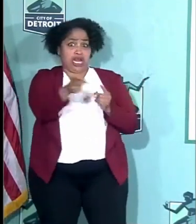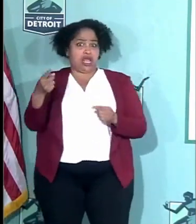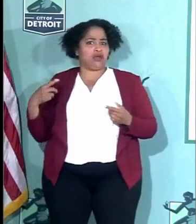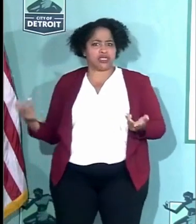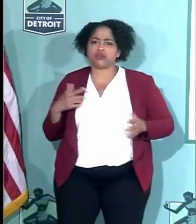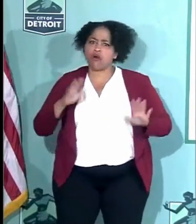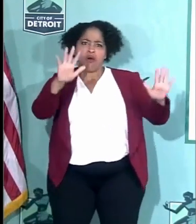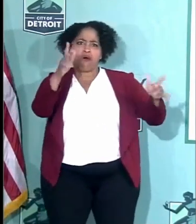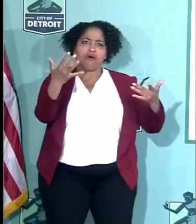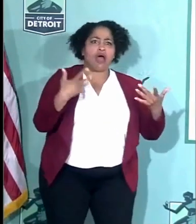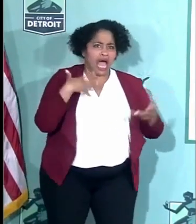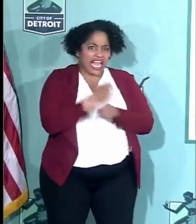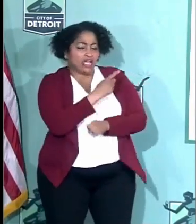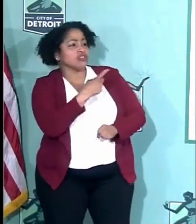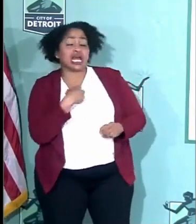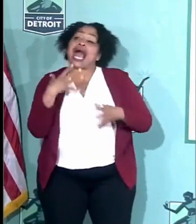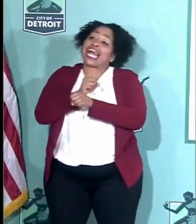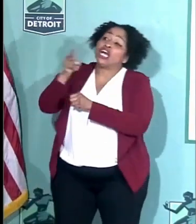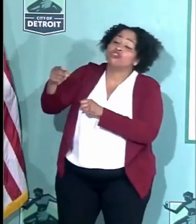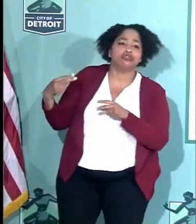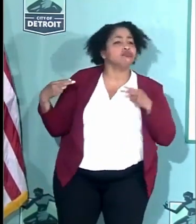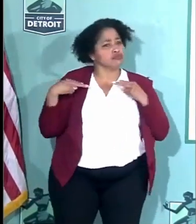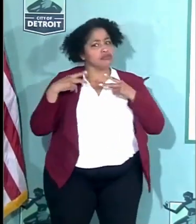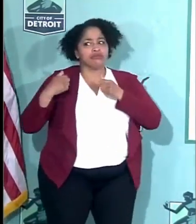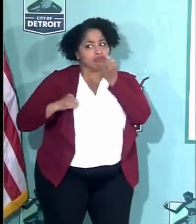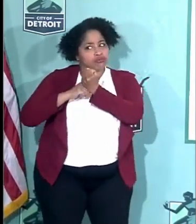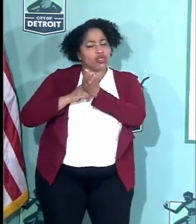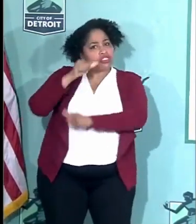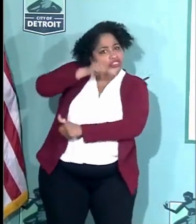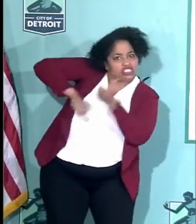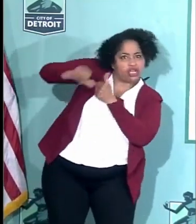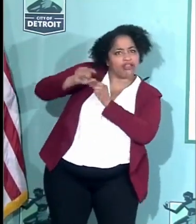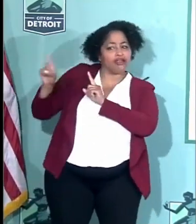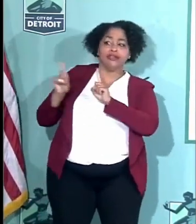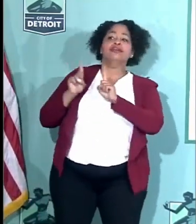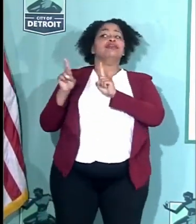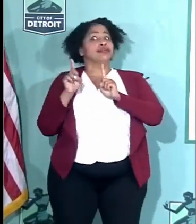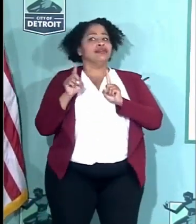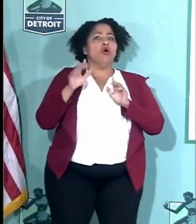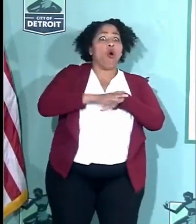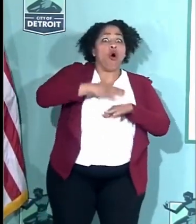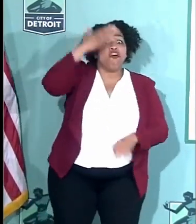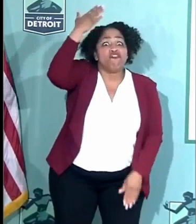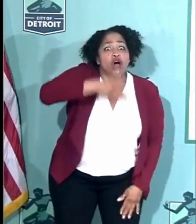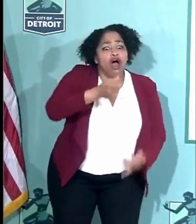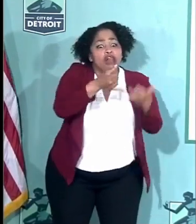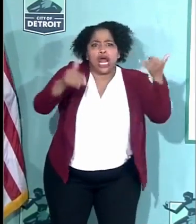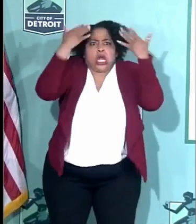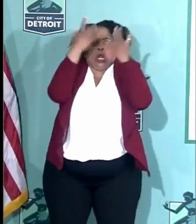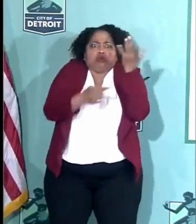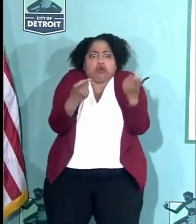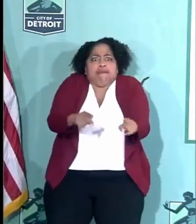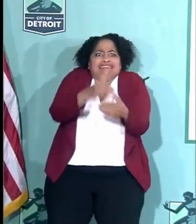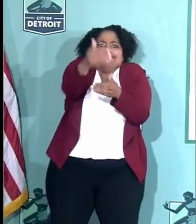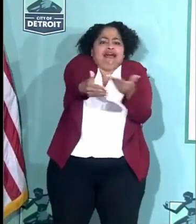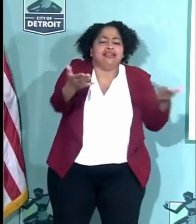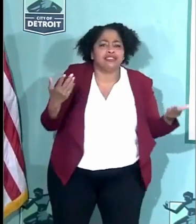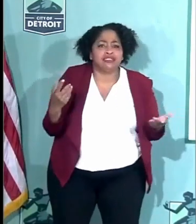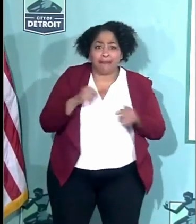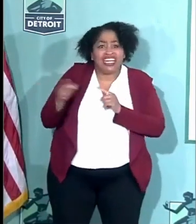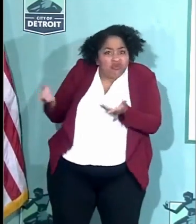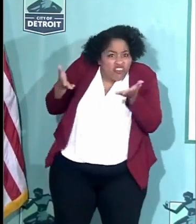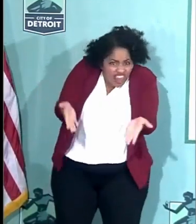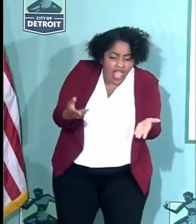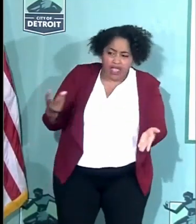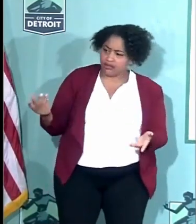Mo, hold on, I got you, I said, I got you, he's standing there, just on the front line, brother, not knowing what's going to happen, you know, but we just, we was there,